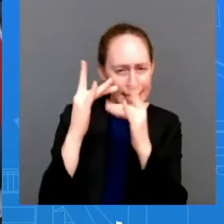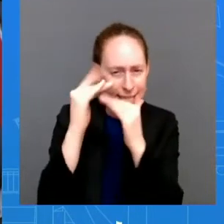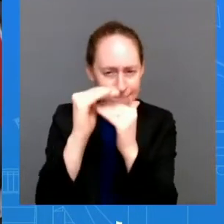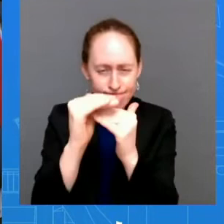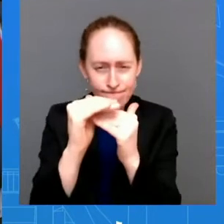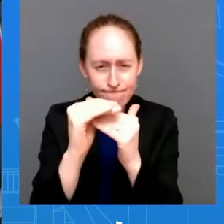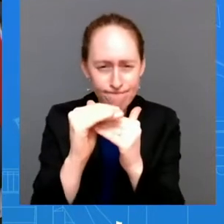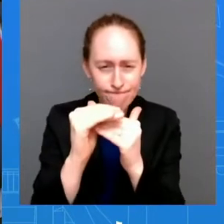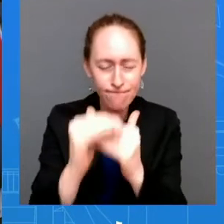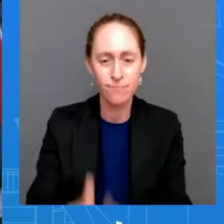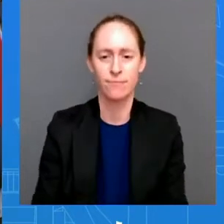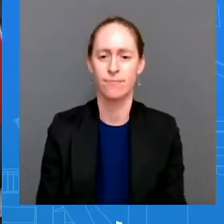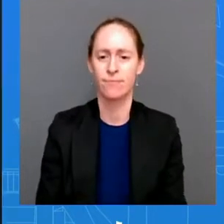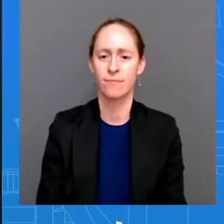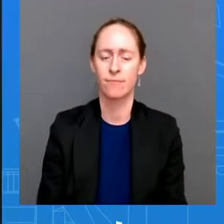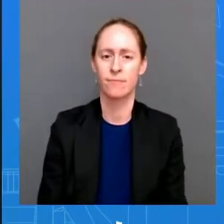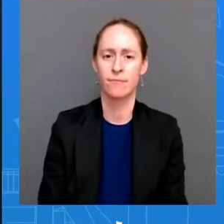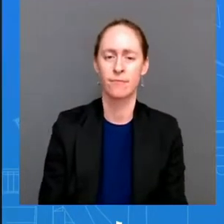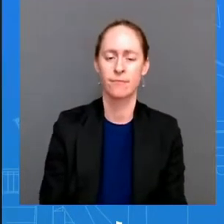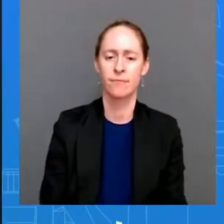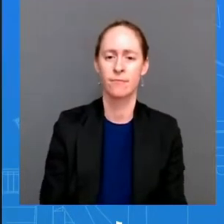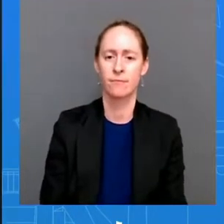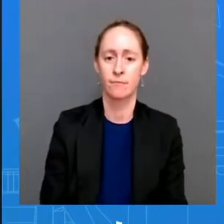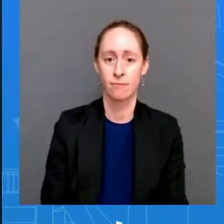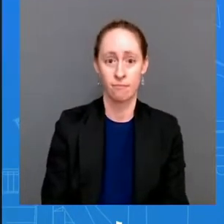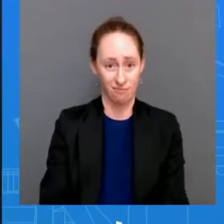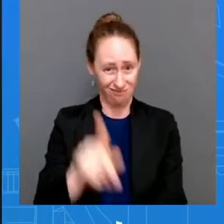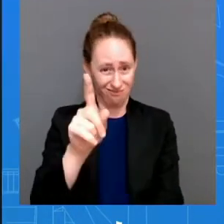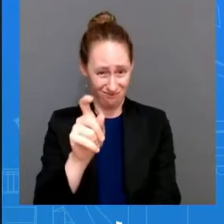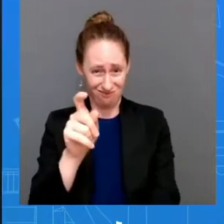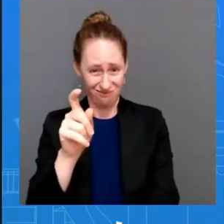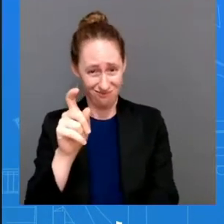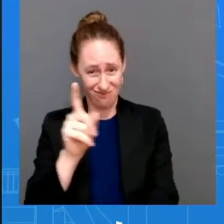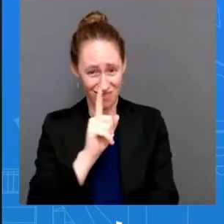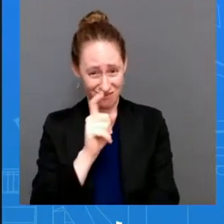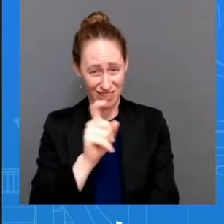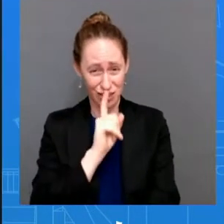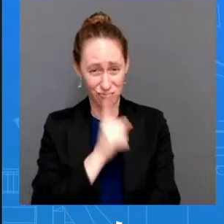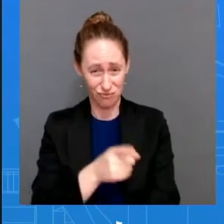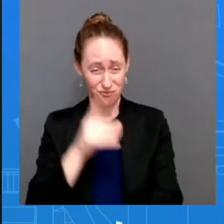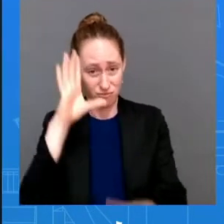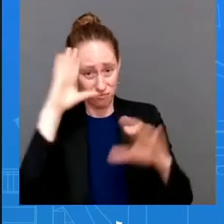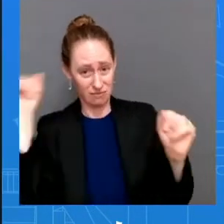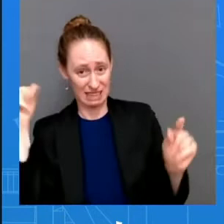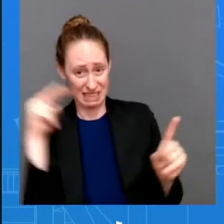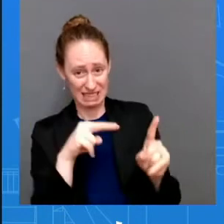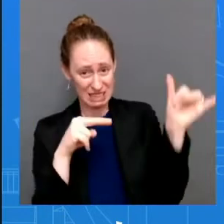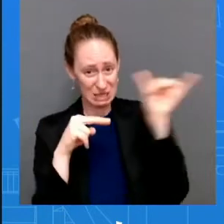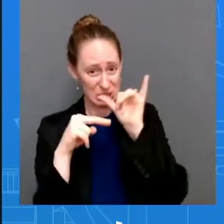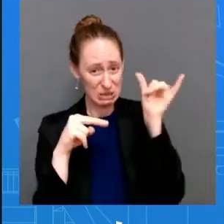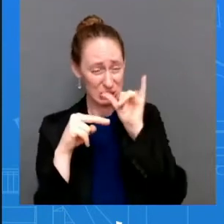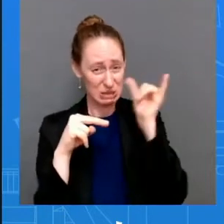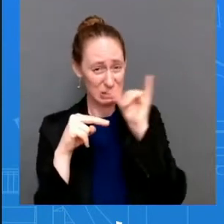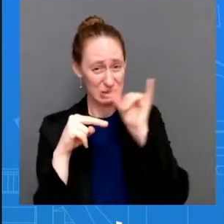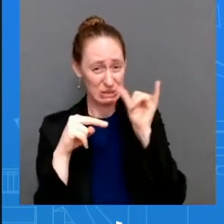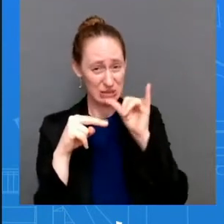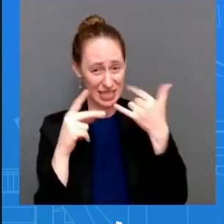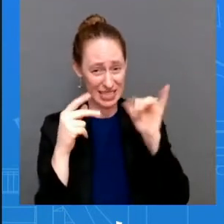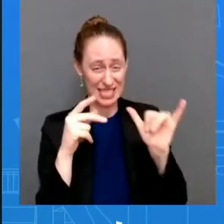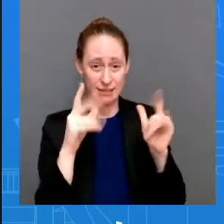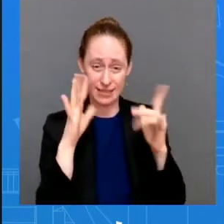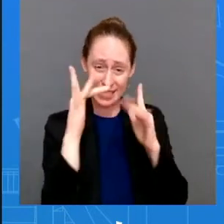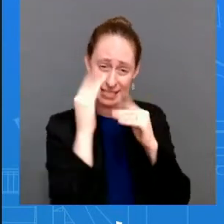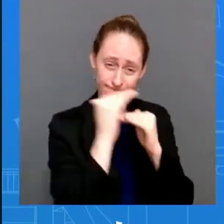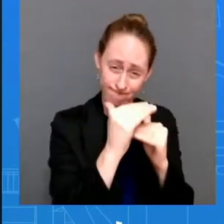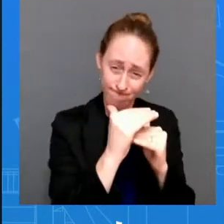a satisfactory standard so we'll say this i know that that was uh was introduced the president has been very clear on